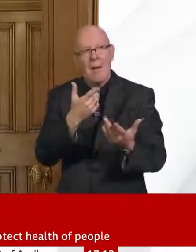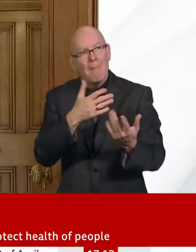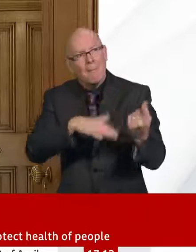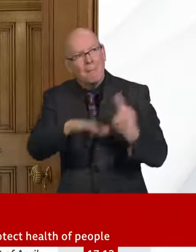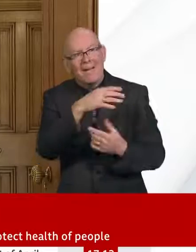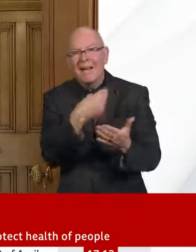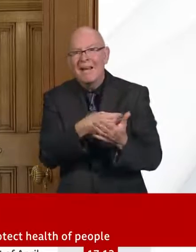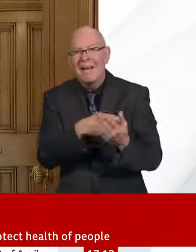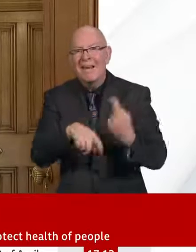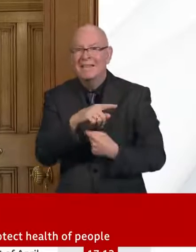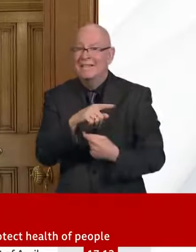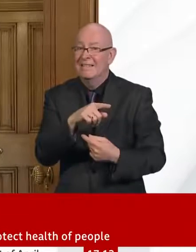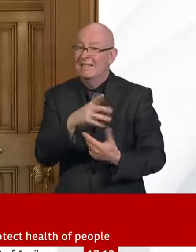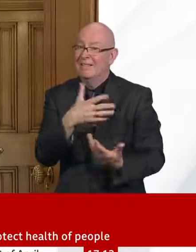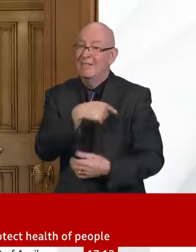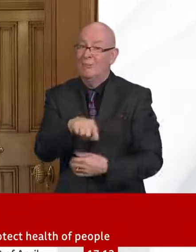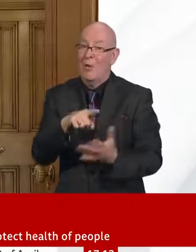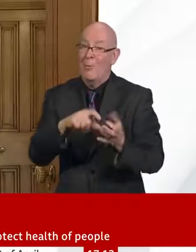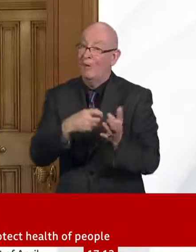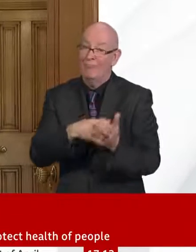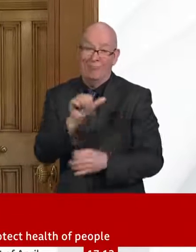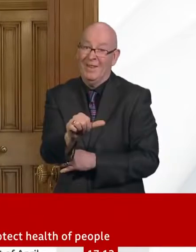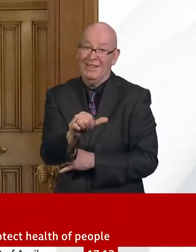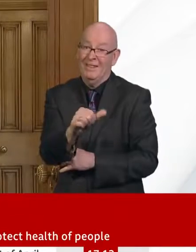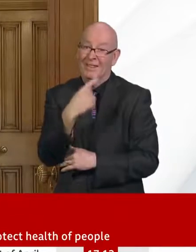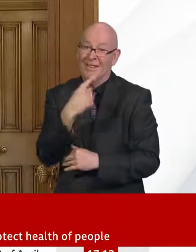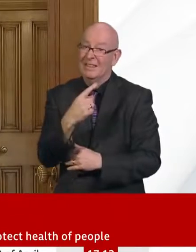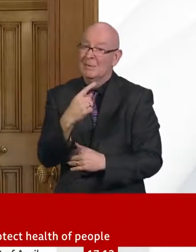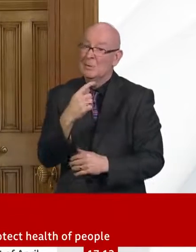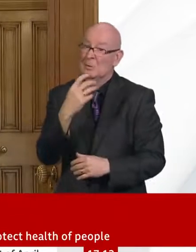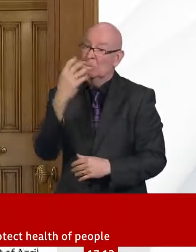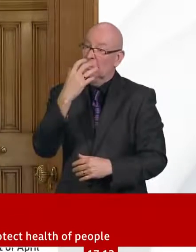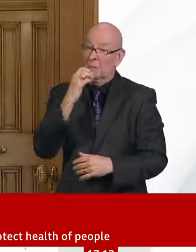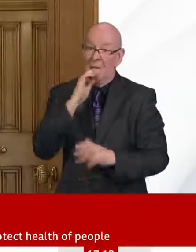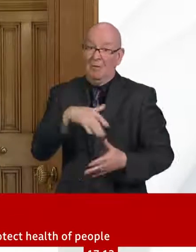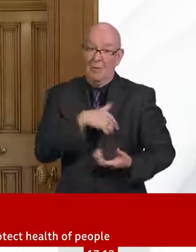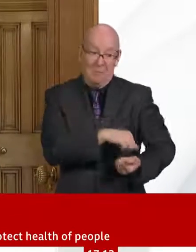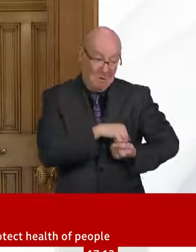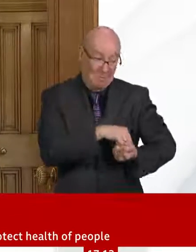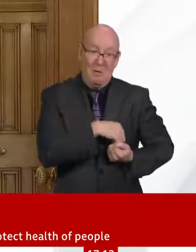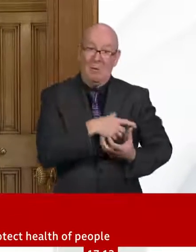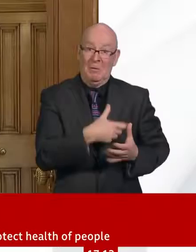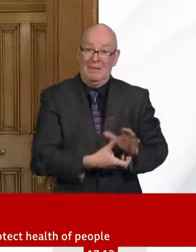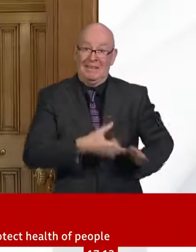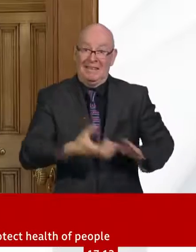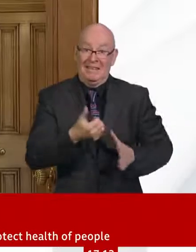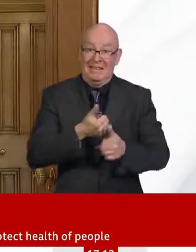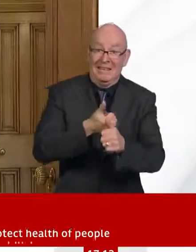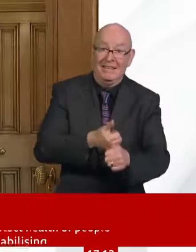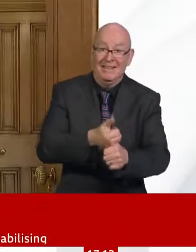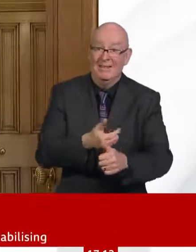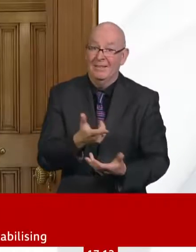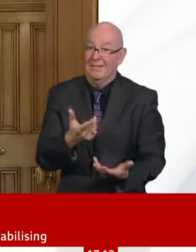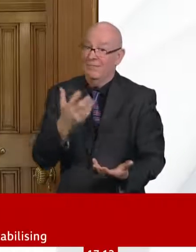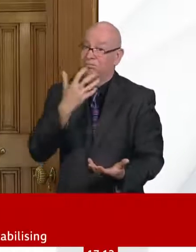right thing to say. And then, you know, as we think about our future public finances, you know, if we get as the OBR has put in its scenario, a relatively swift